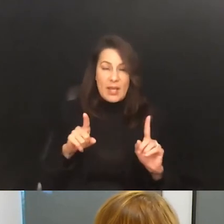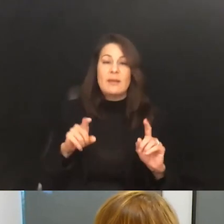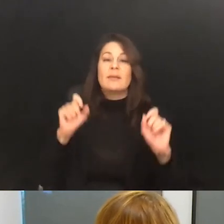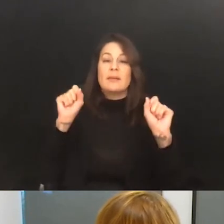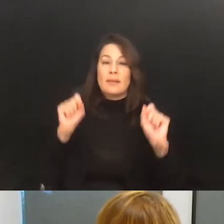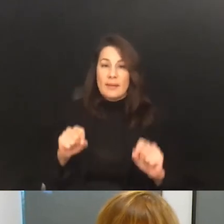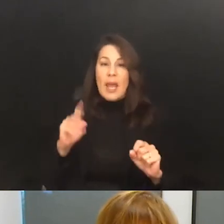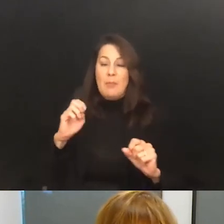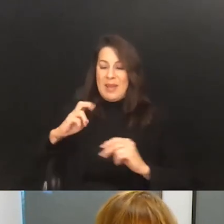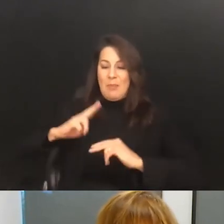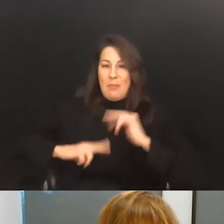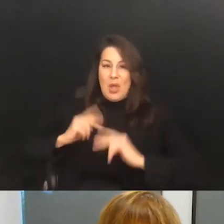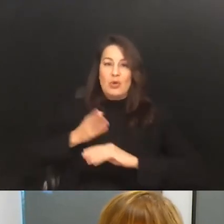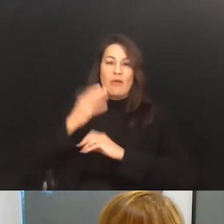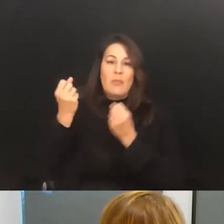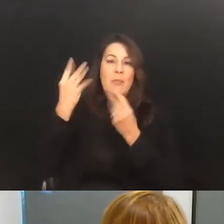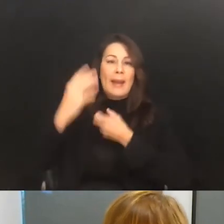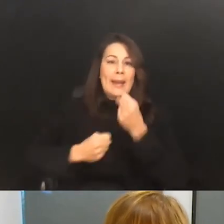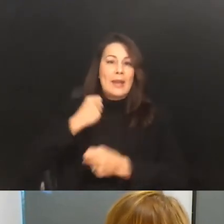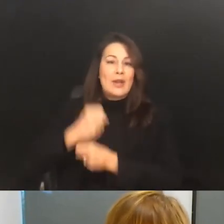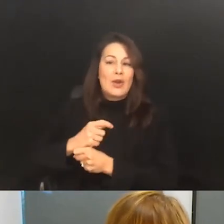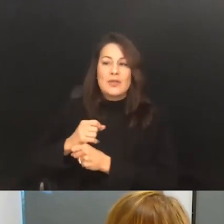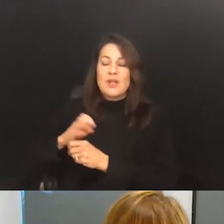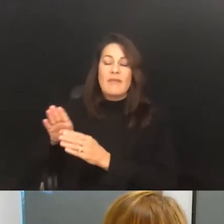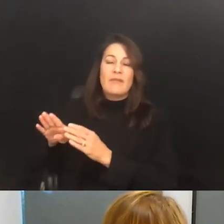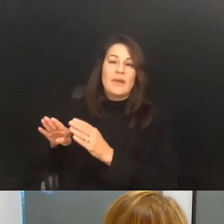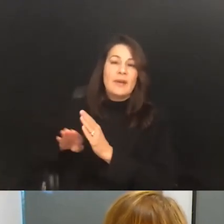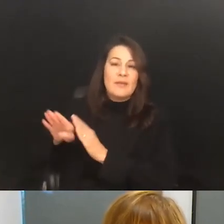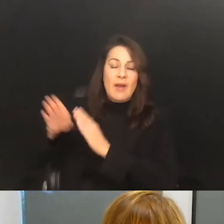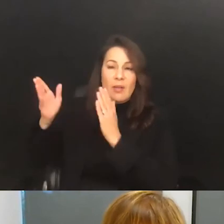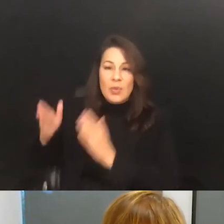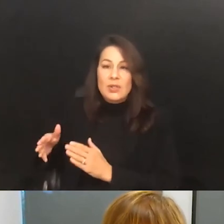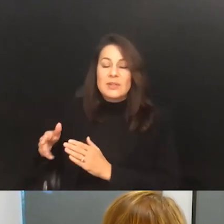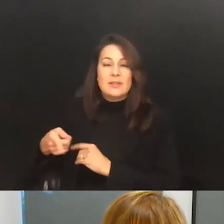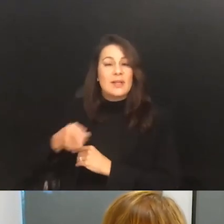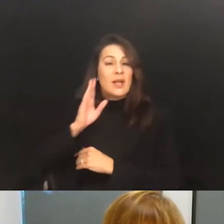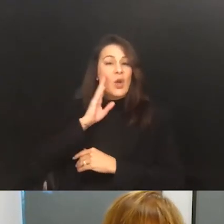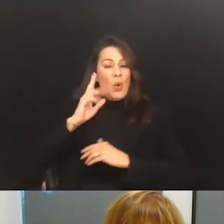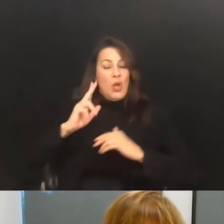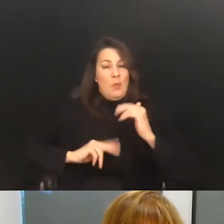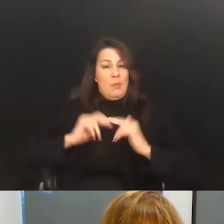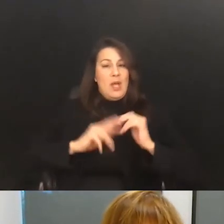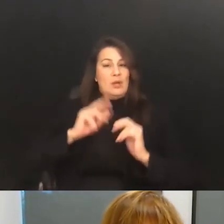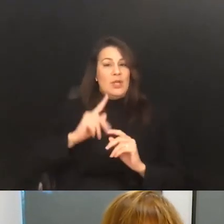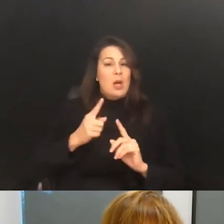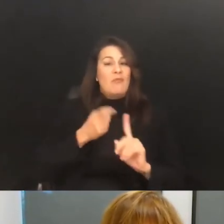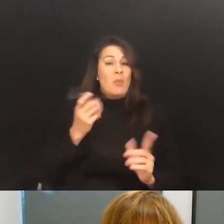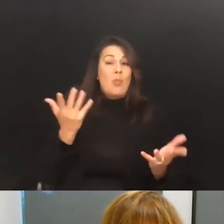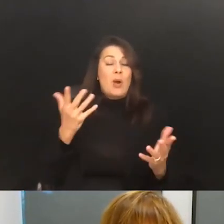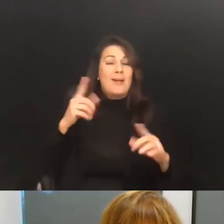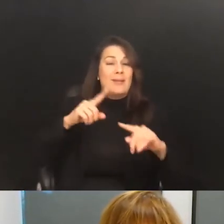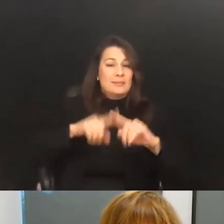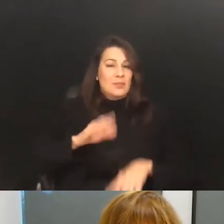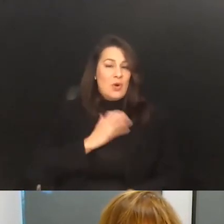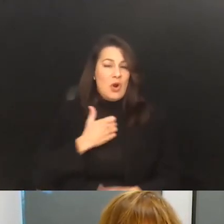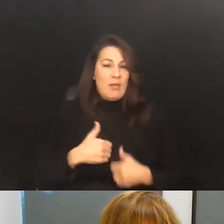over many years. And, you know, unconscious bias builds up in some ways, just based on our life experience. So if the data